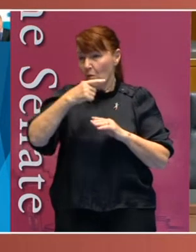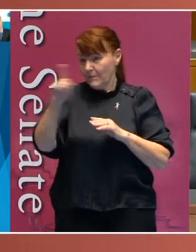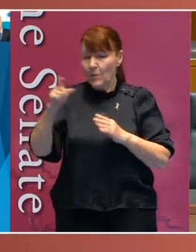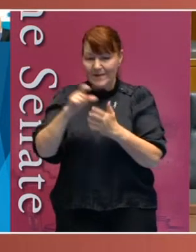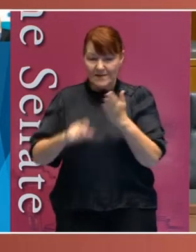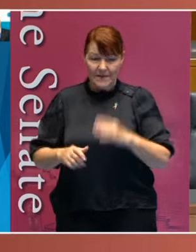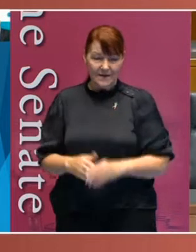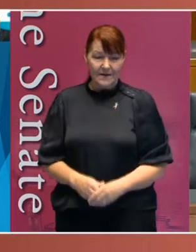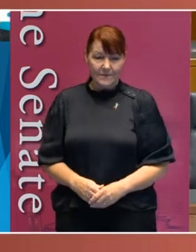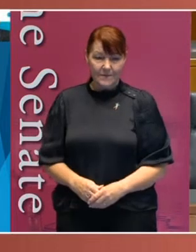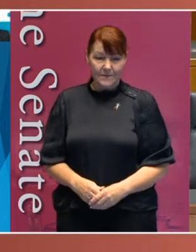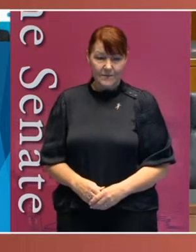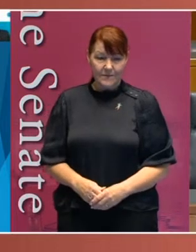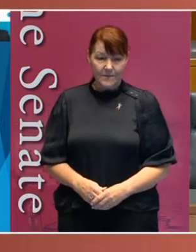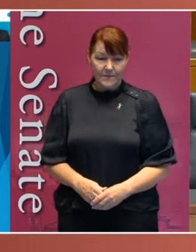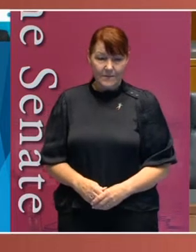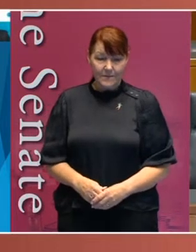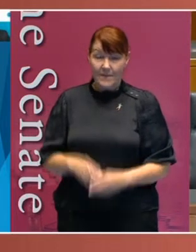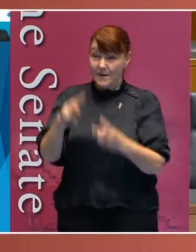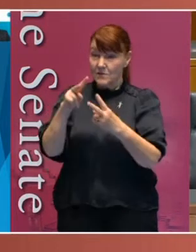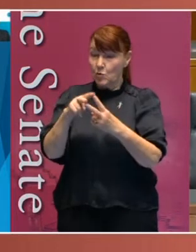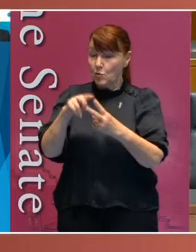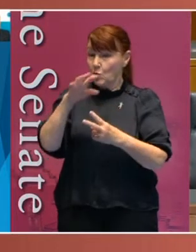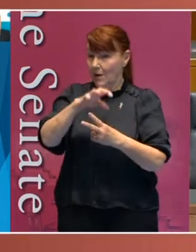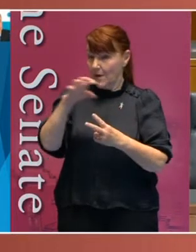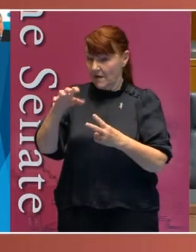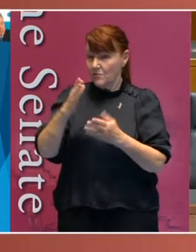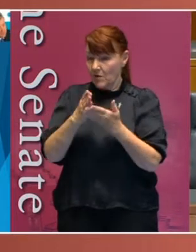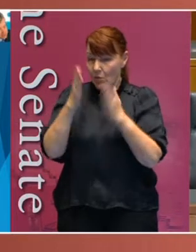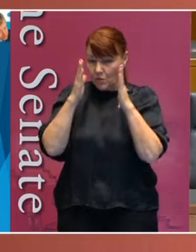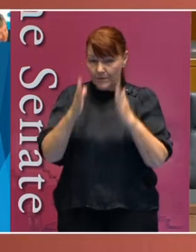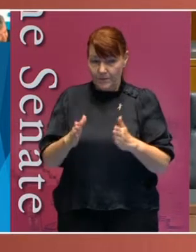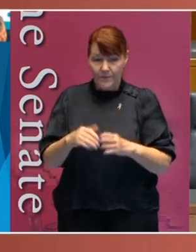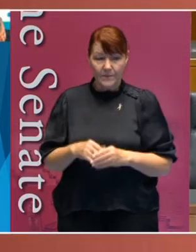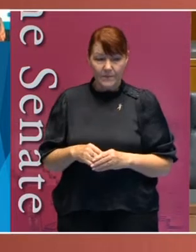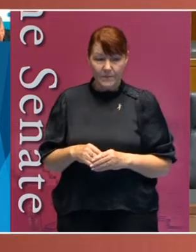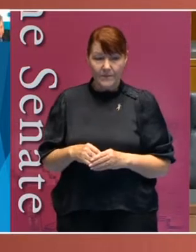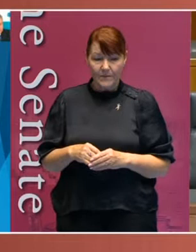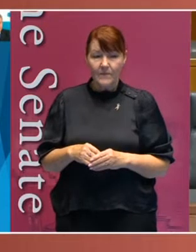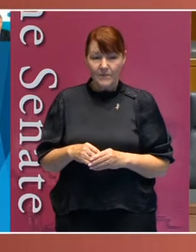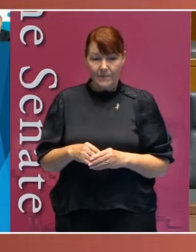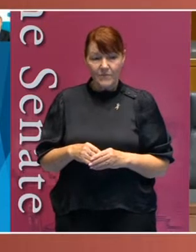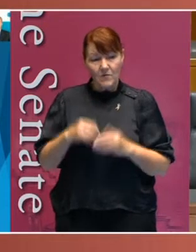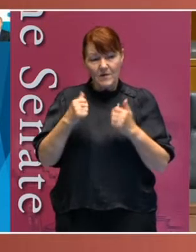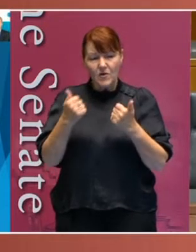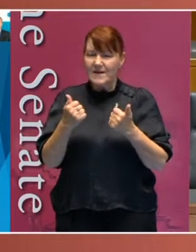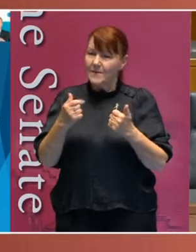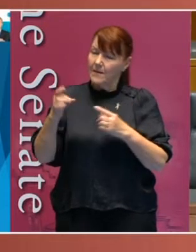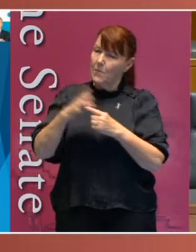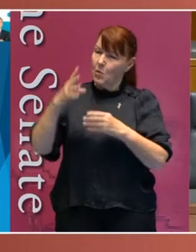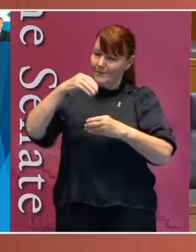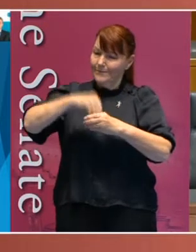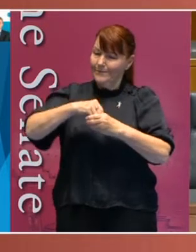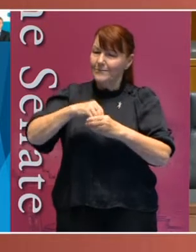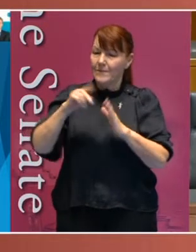And there are two areas that I really want to then focus upon, which I think good disability policy, or there needs to be good